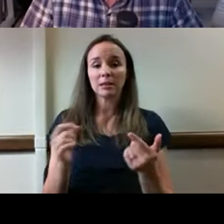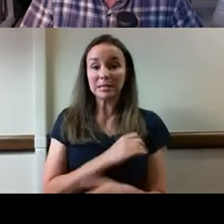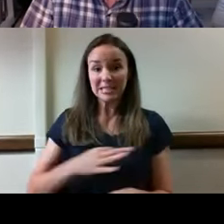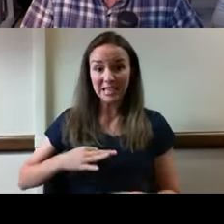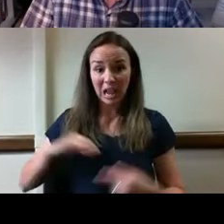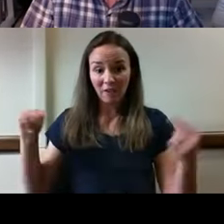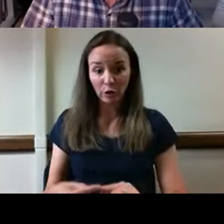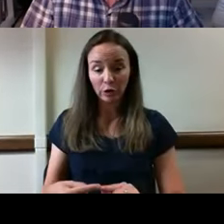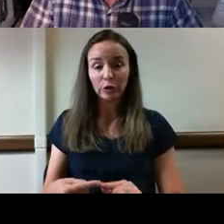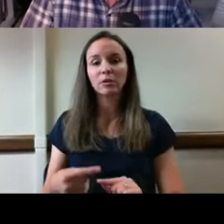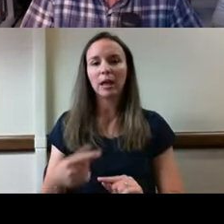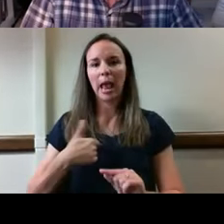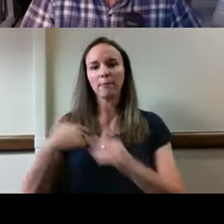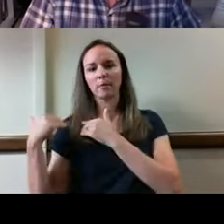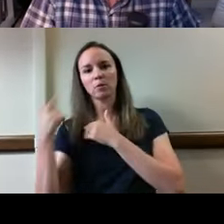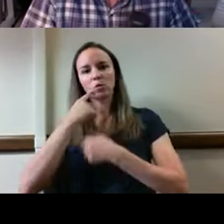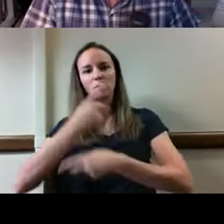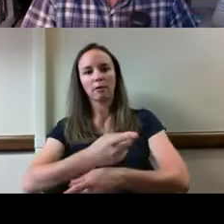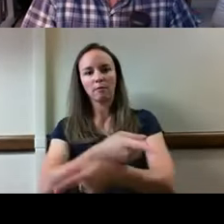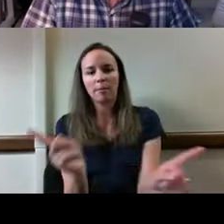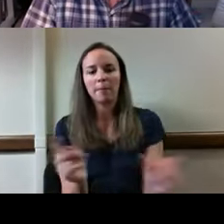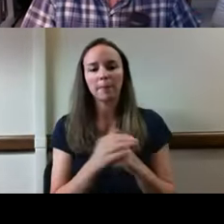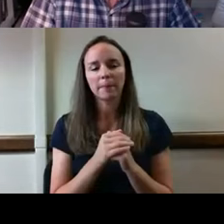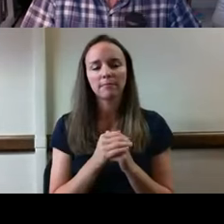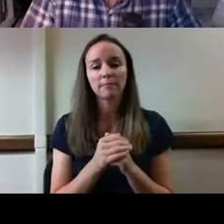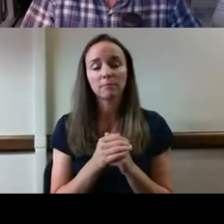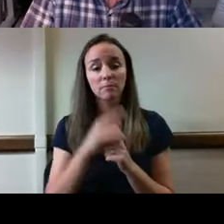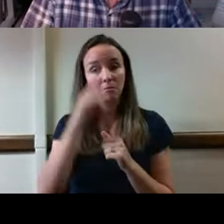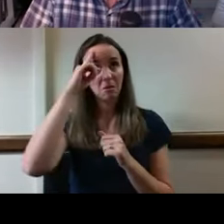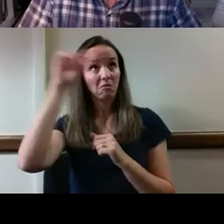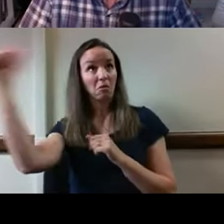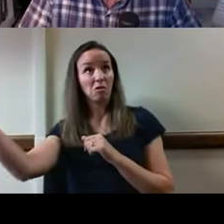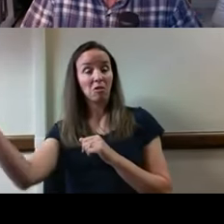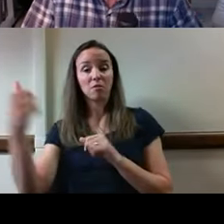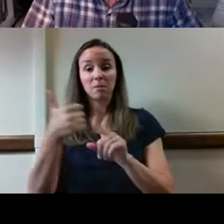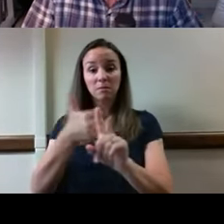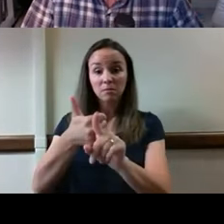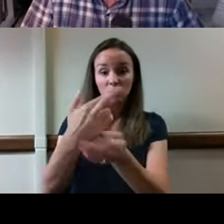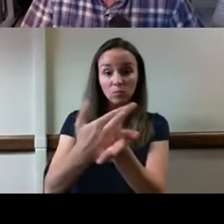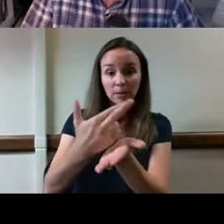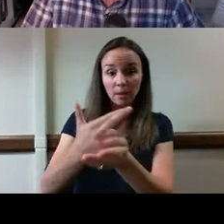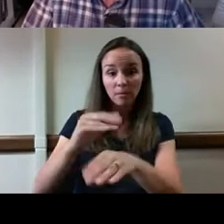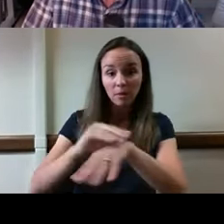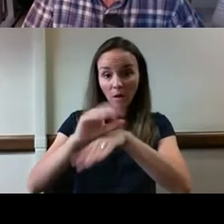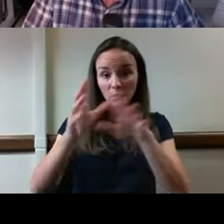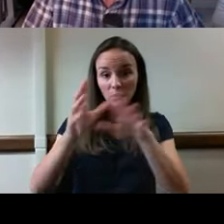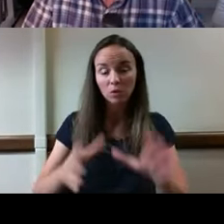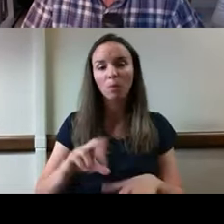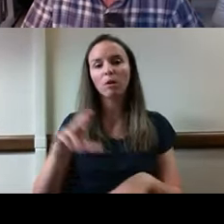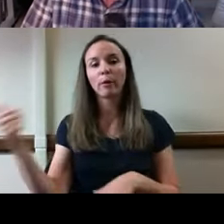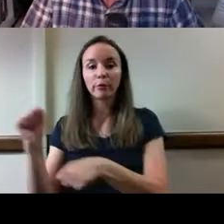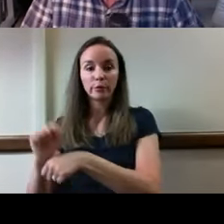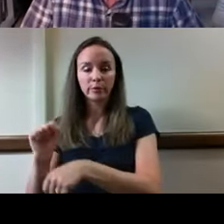another situation that where you as a rehab counselor, or if you're in another profession attending today,